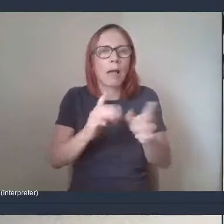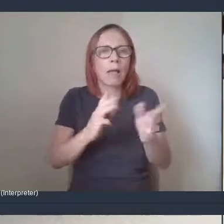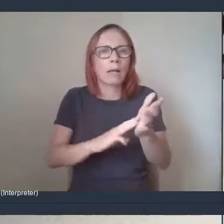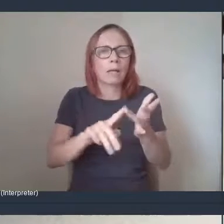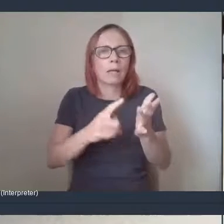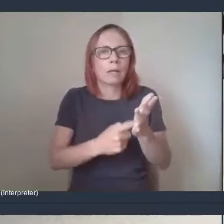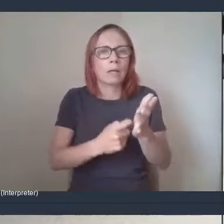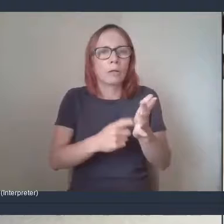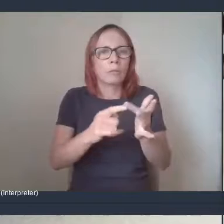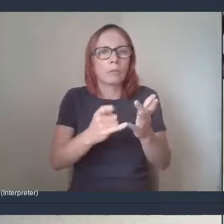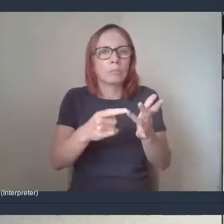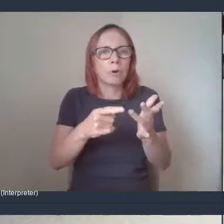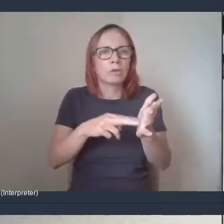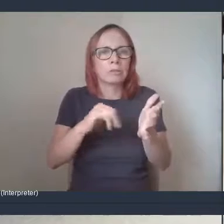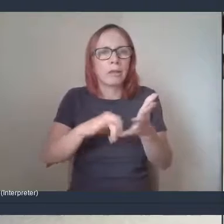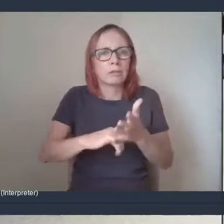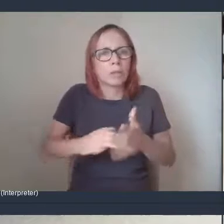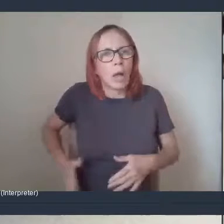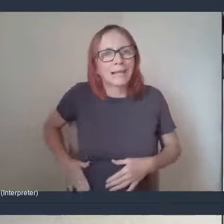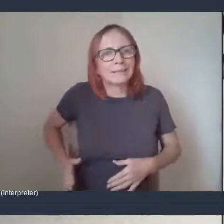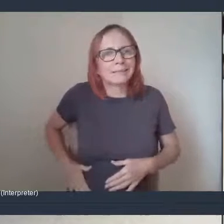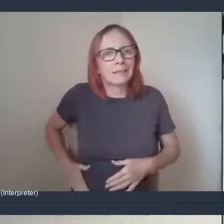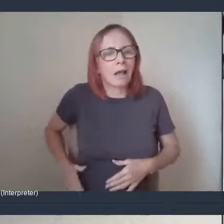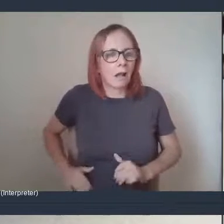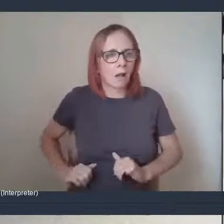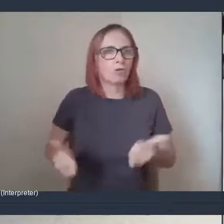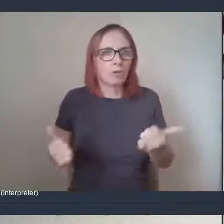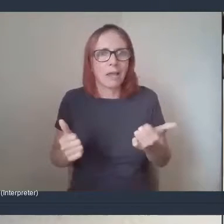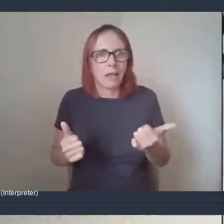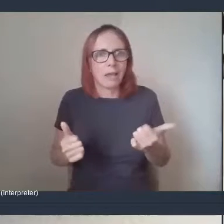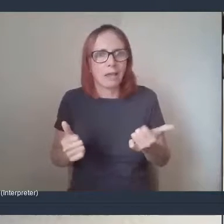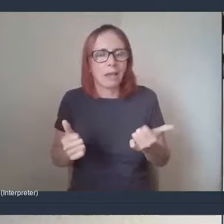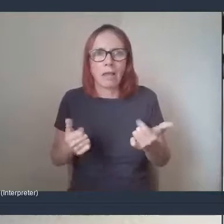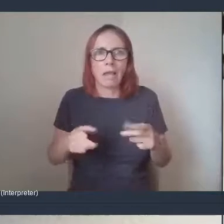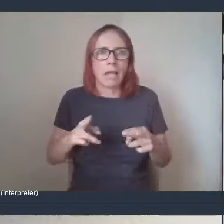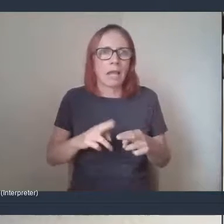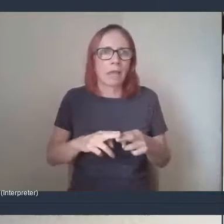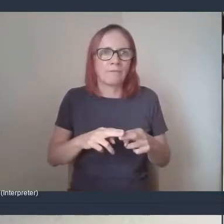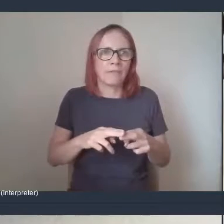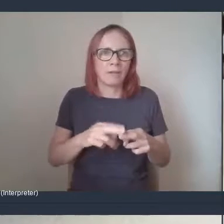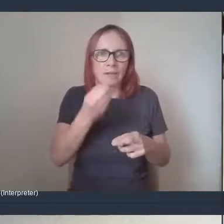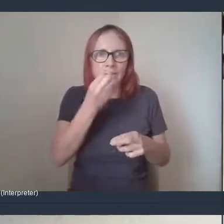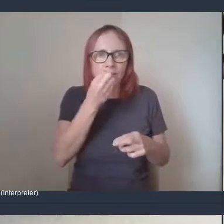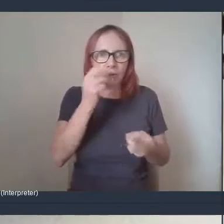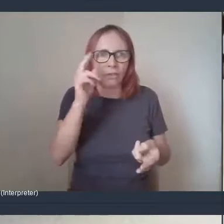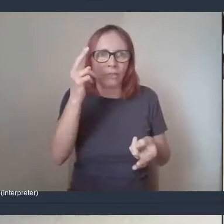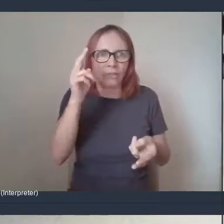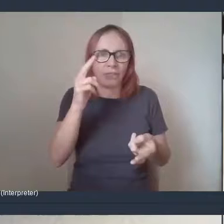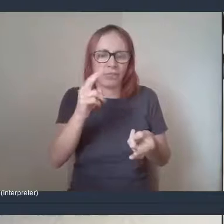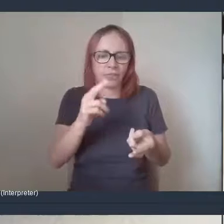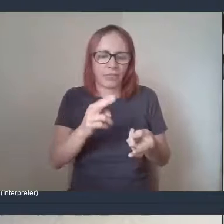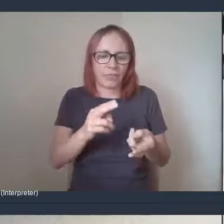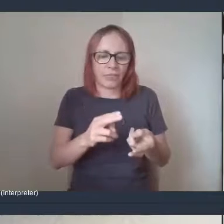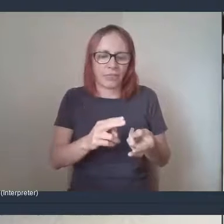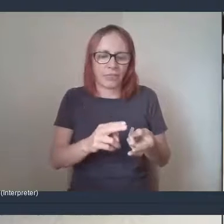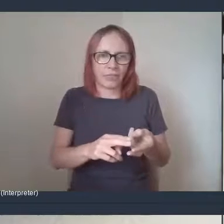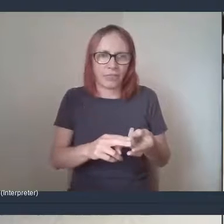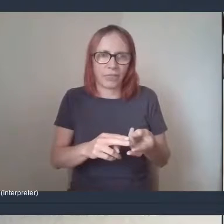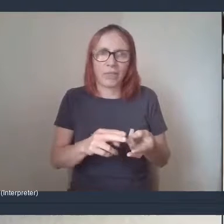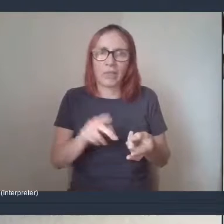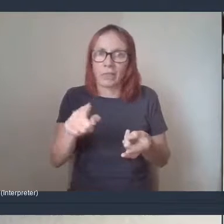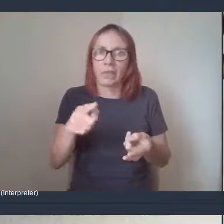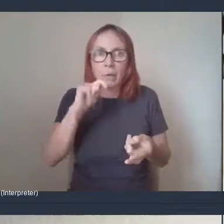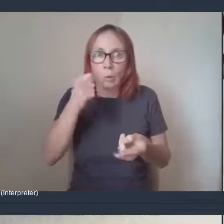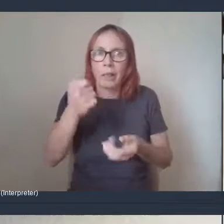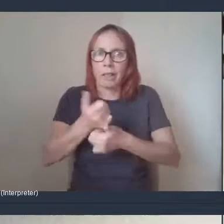Um, they've been providing us support and if we're ever running low of anything, Michelle at Asda's Glen Rothes have said, just drop us an email and we'll see what we